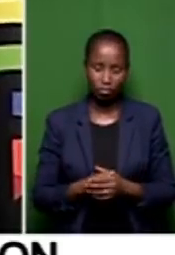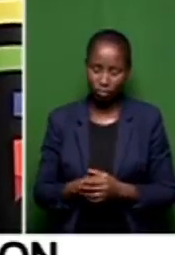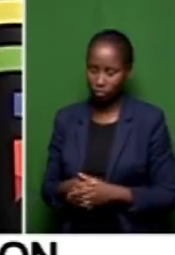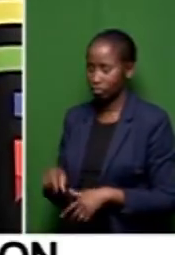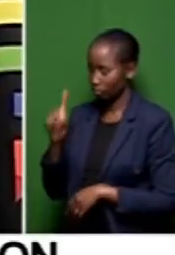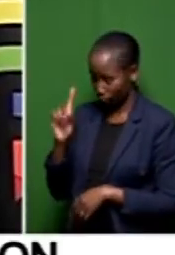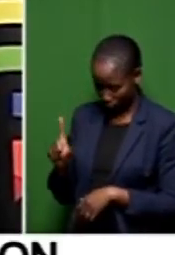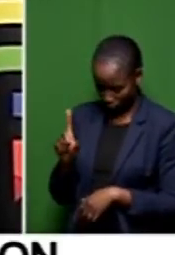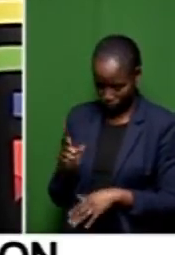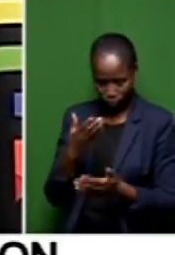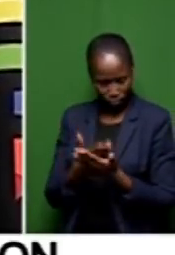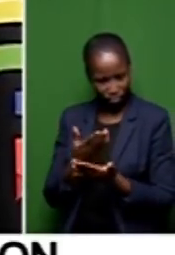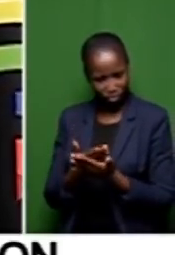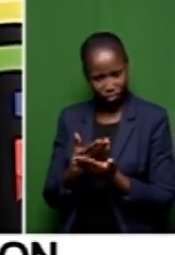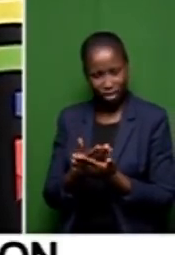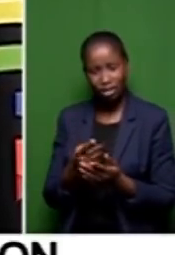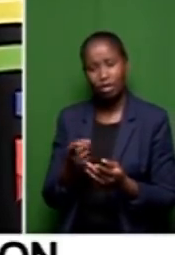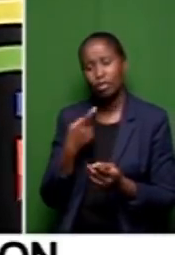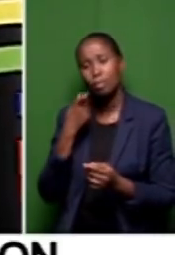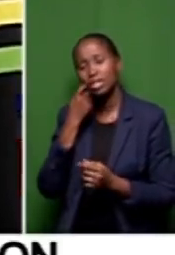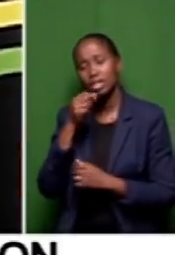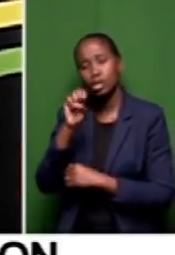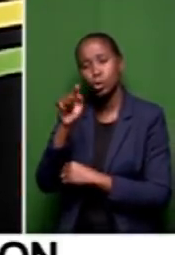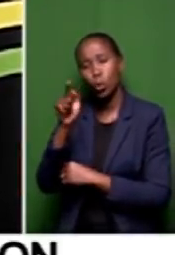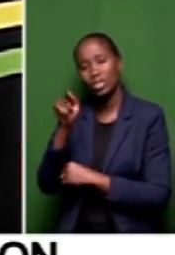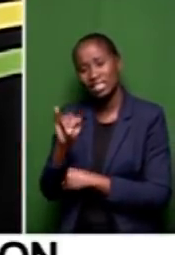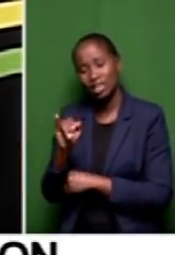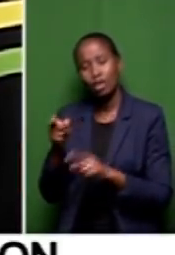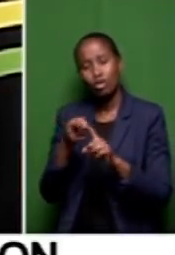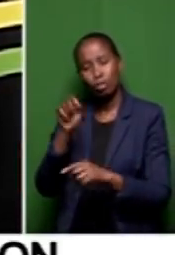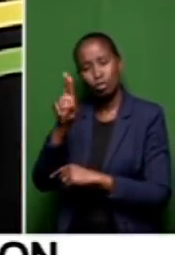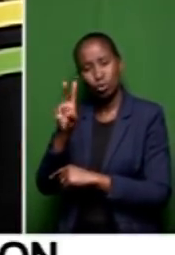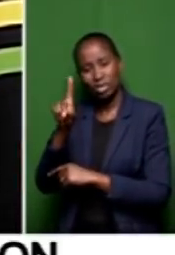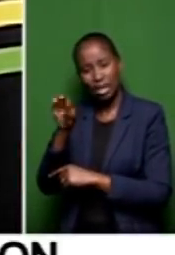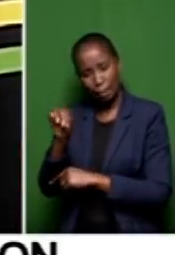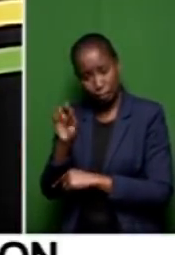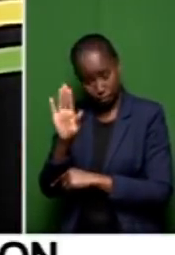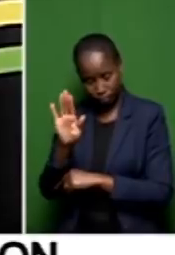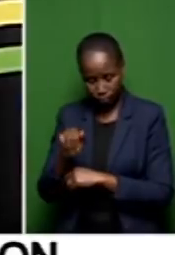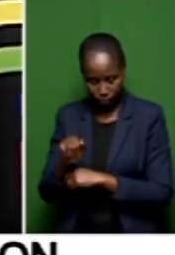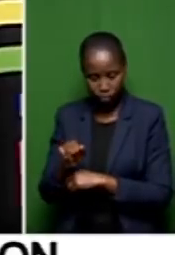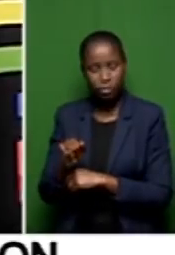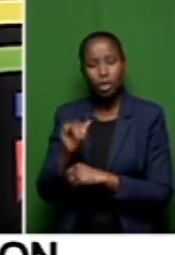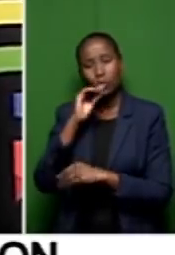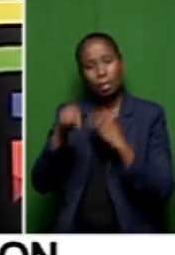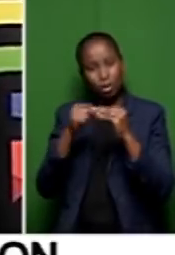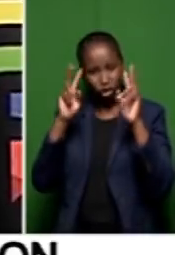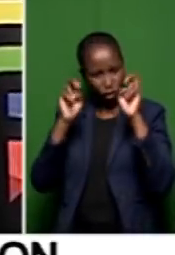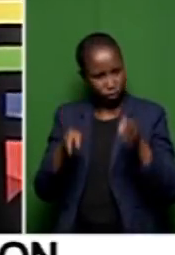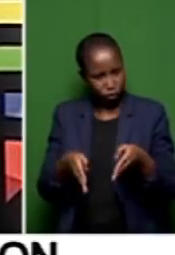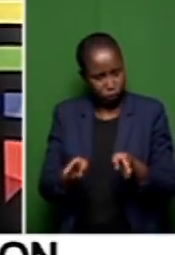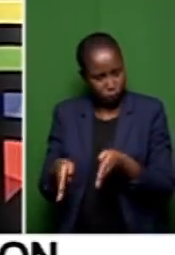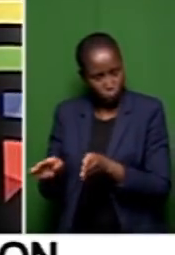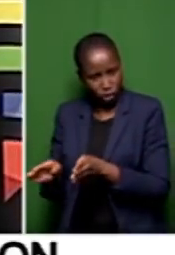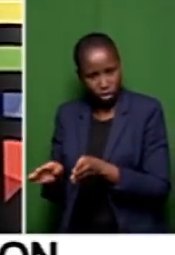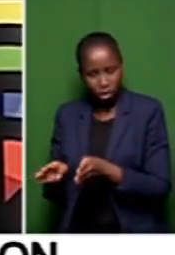me jump there to Mr. Scotty from the UDM. In terms of the roads in this particular metro, how